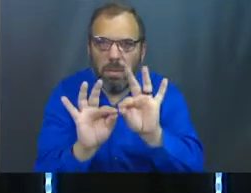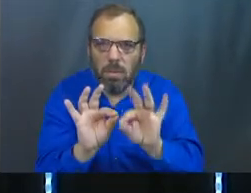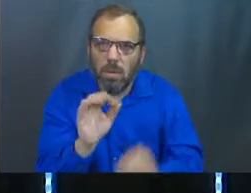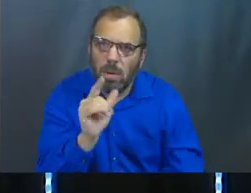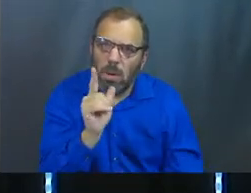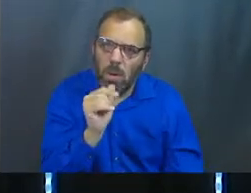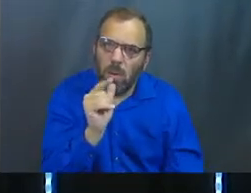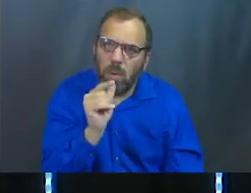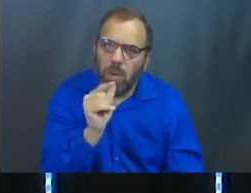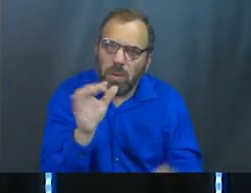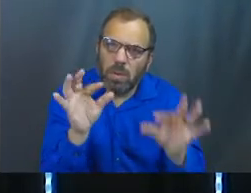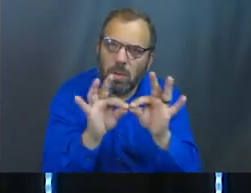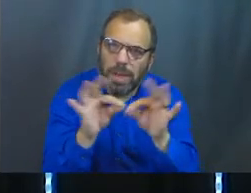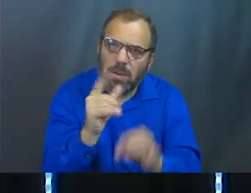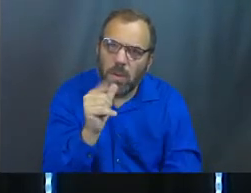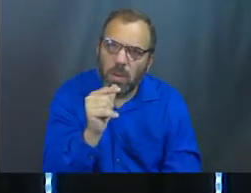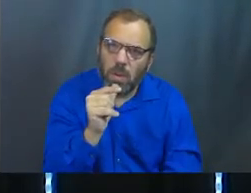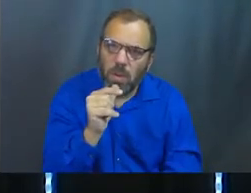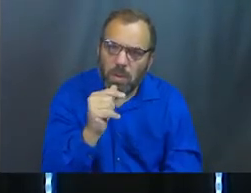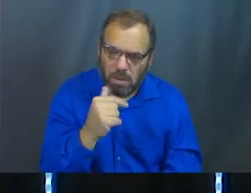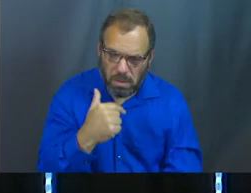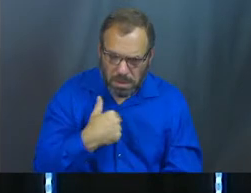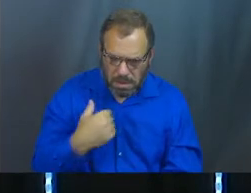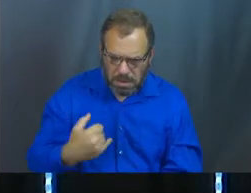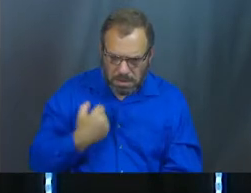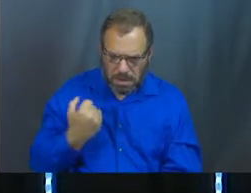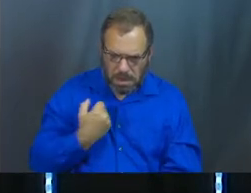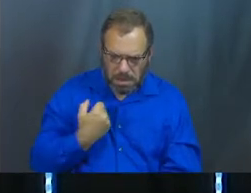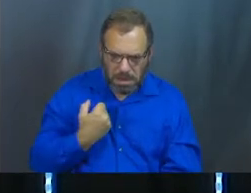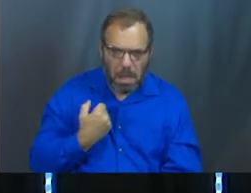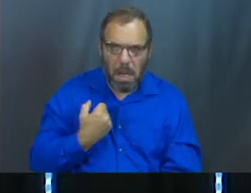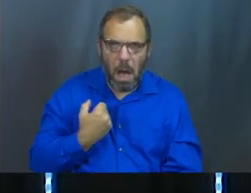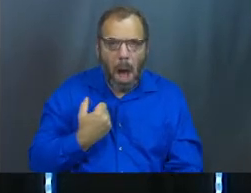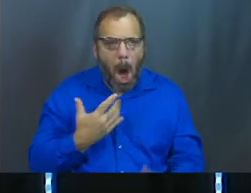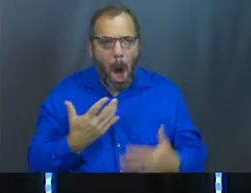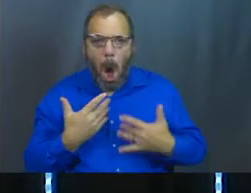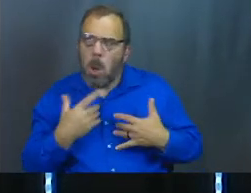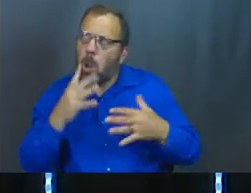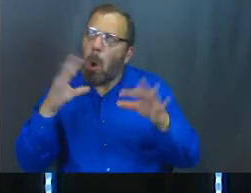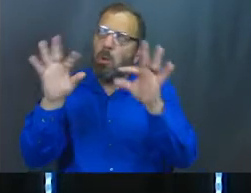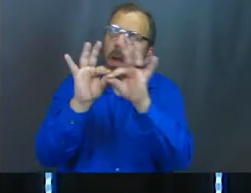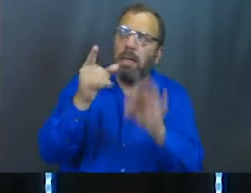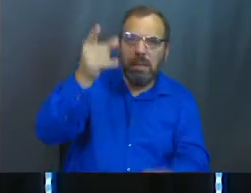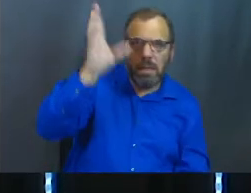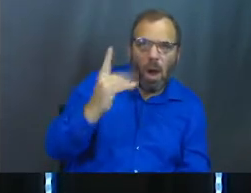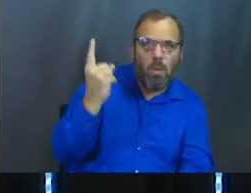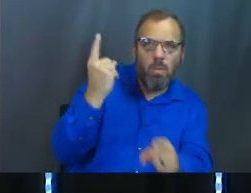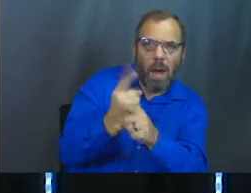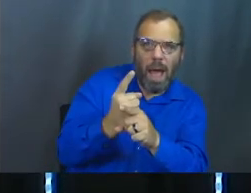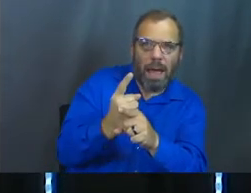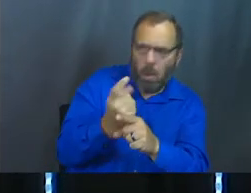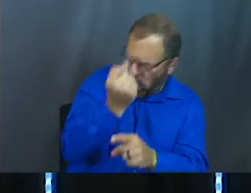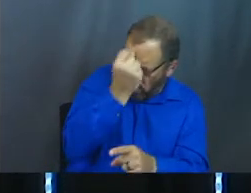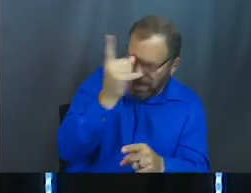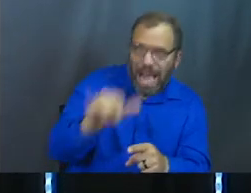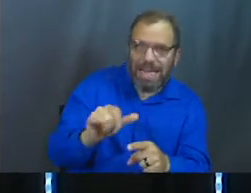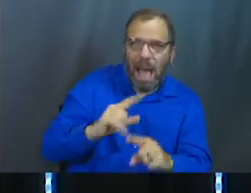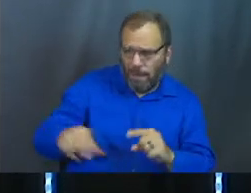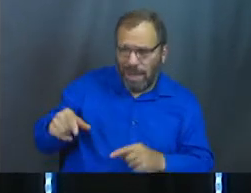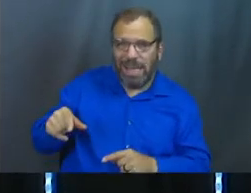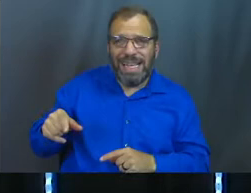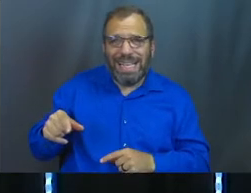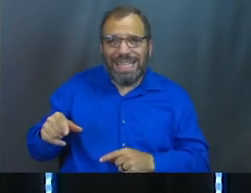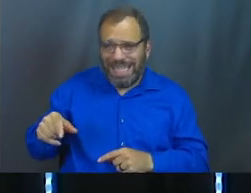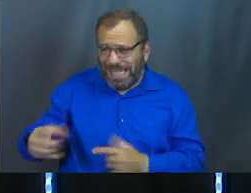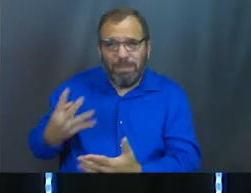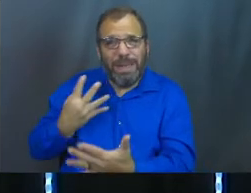Who's he giving the credit to? And we're like, we all know, like, you're supposed to give the credit to God. We totally get that. But this is a